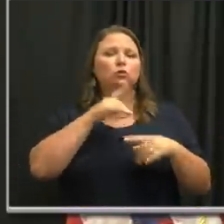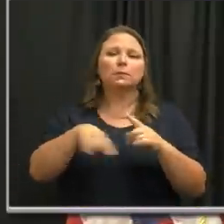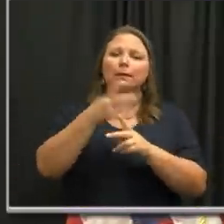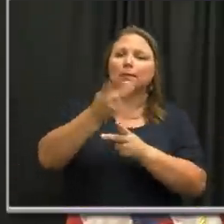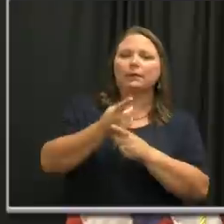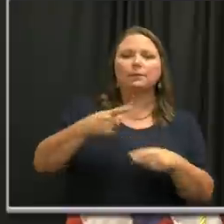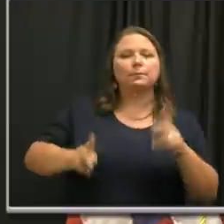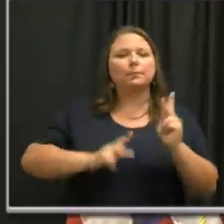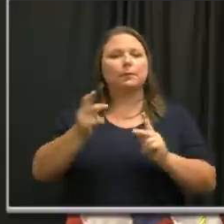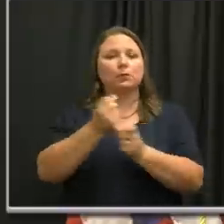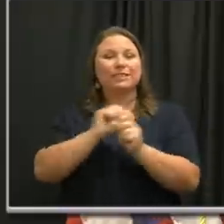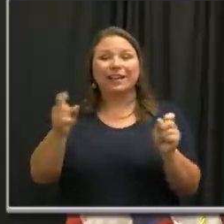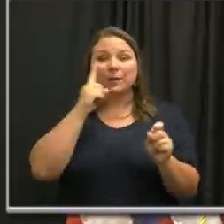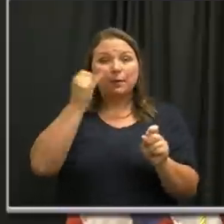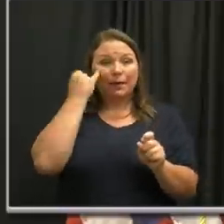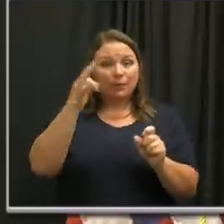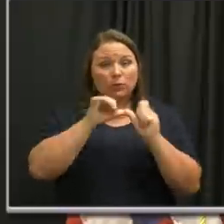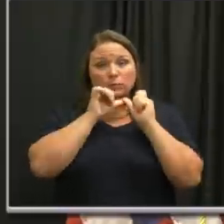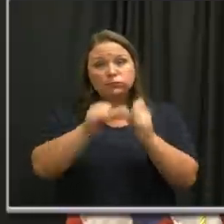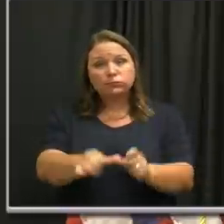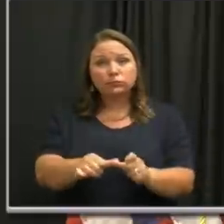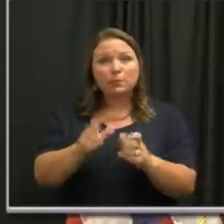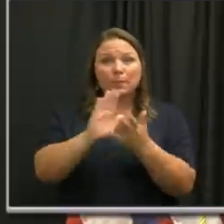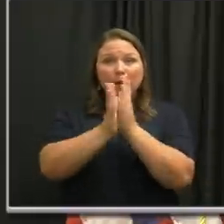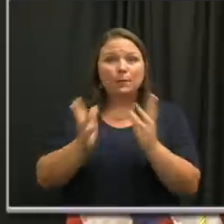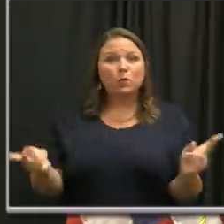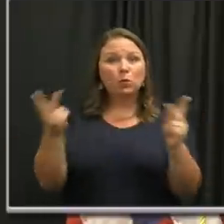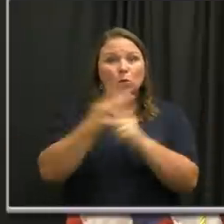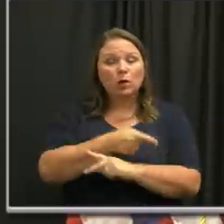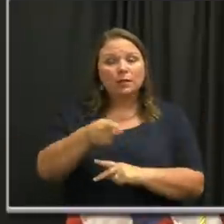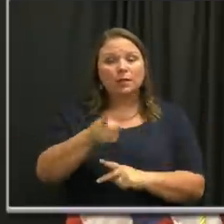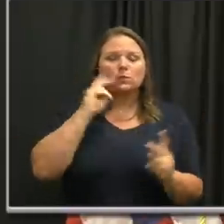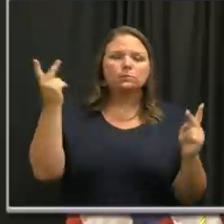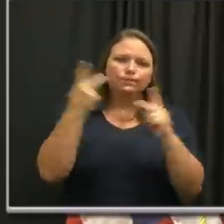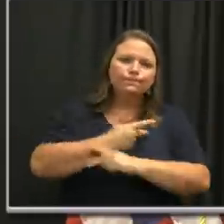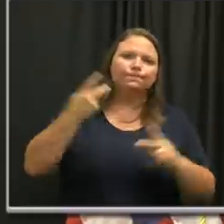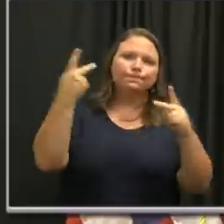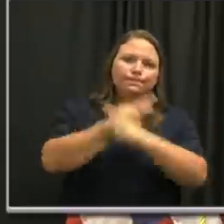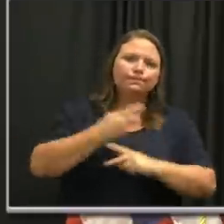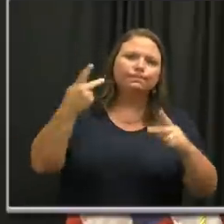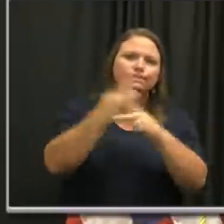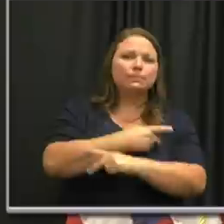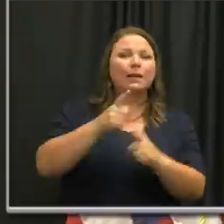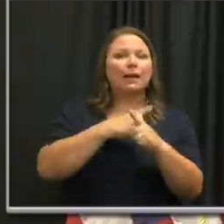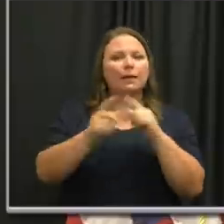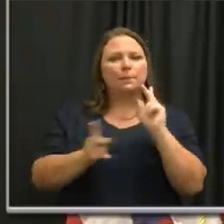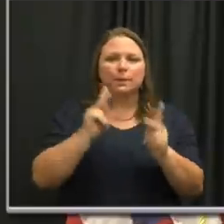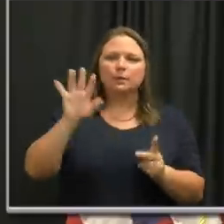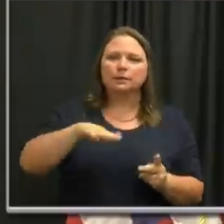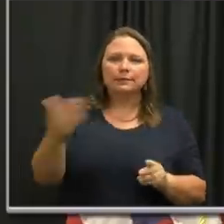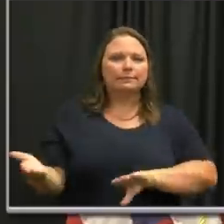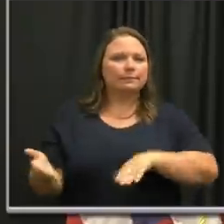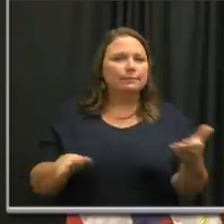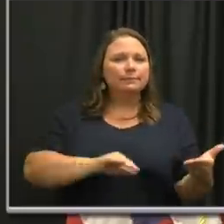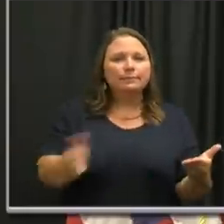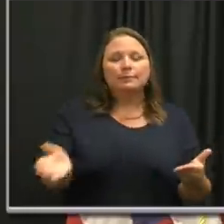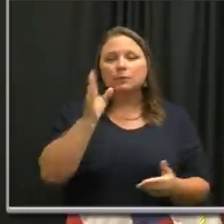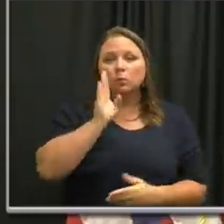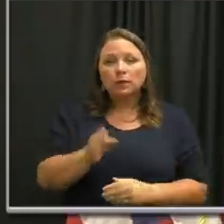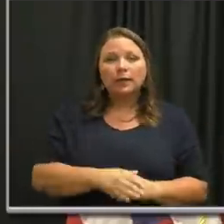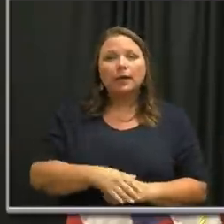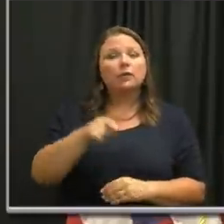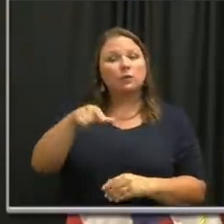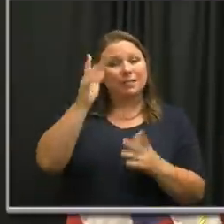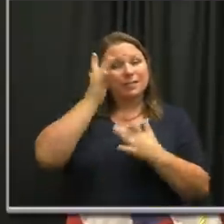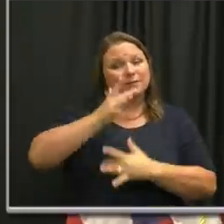But I assure you, if we continue down this path, this will get worse and we will lose this battle. So this virus is not going